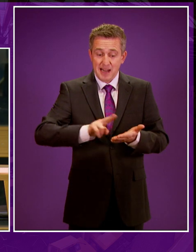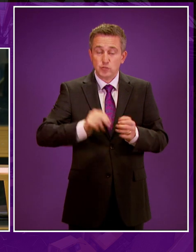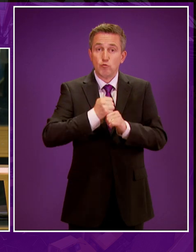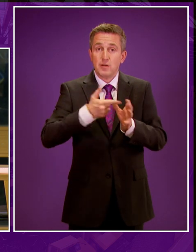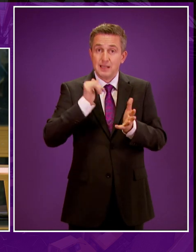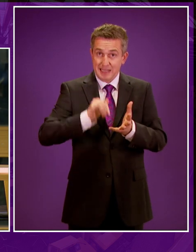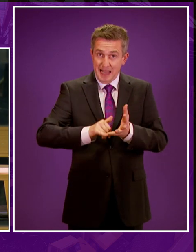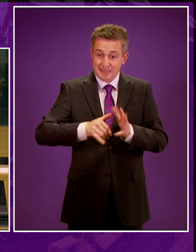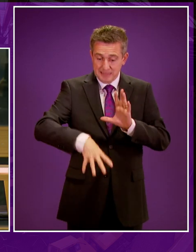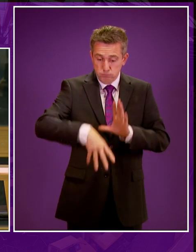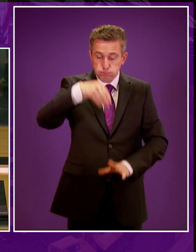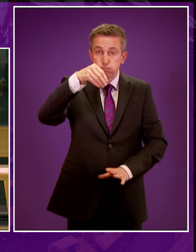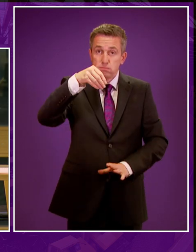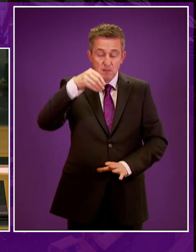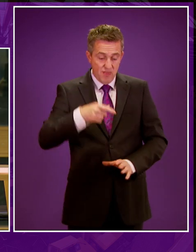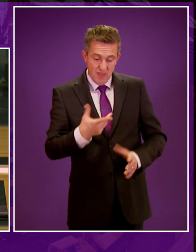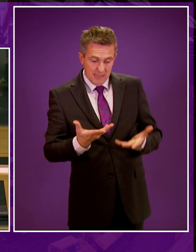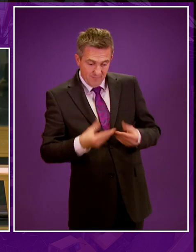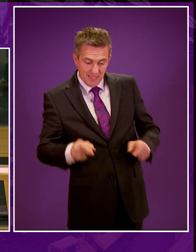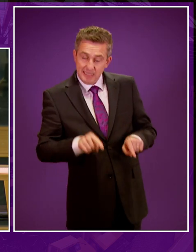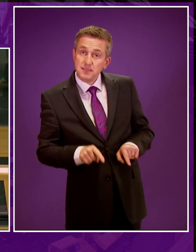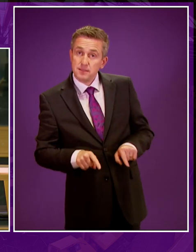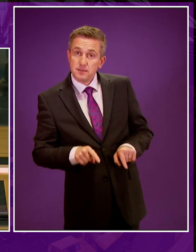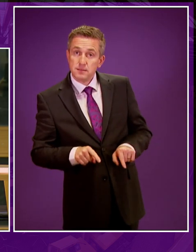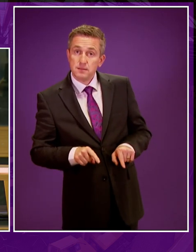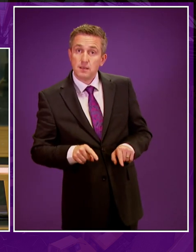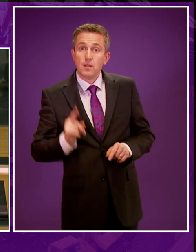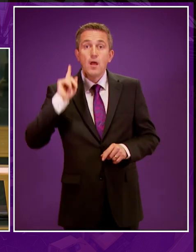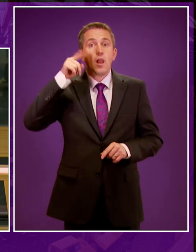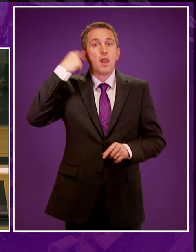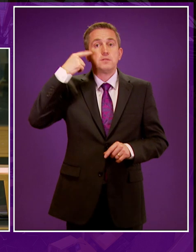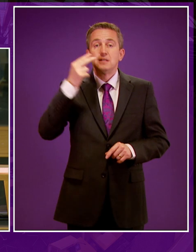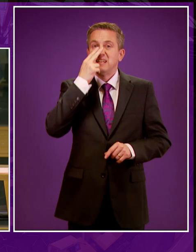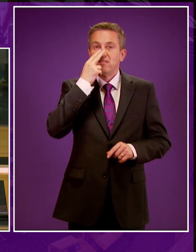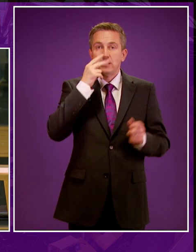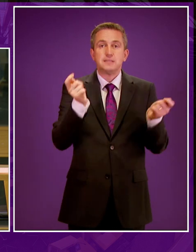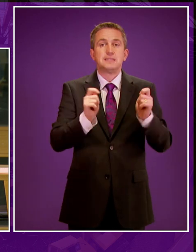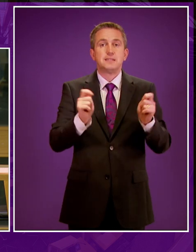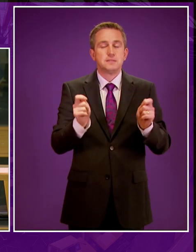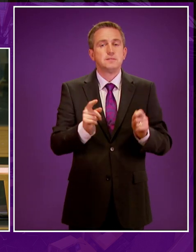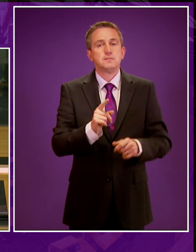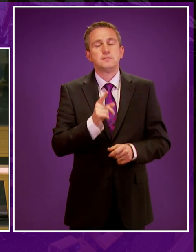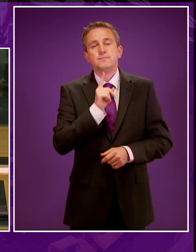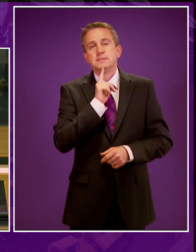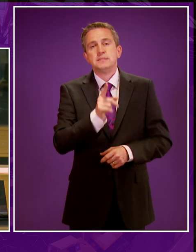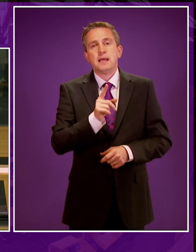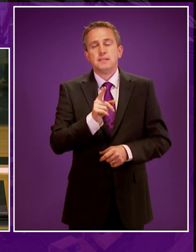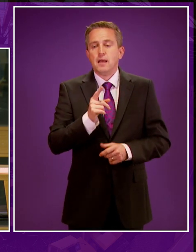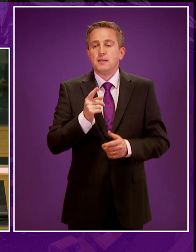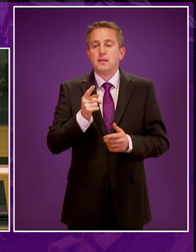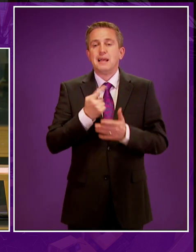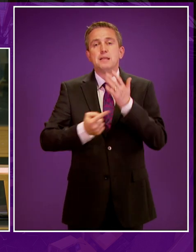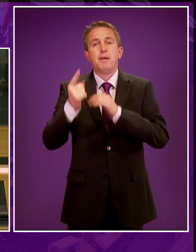will have been collected and the well rendered useless. According to the London Evening Standard, independent industry observers reckon